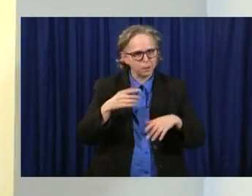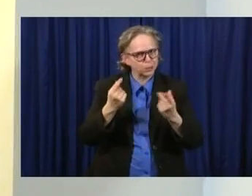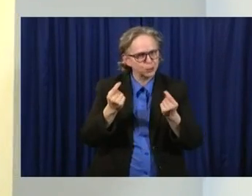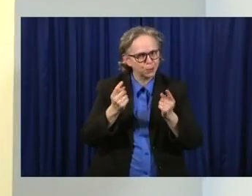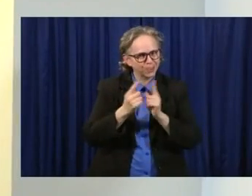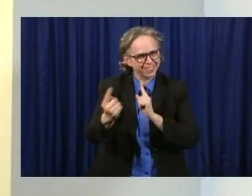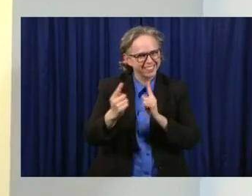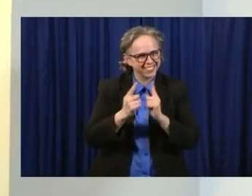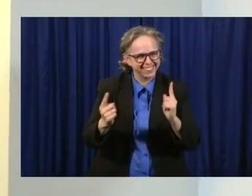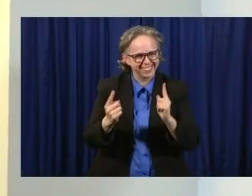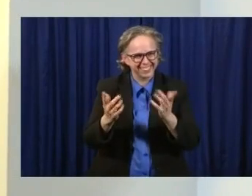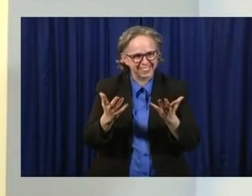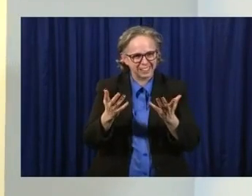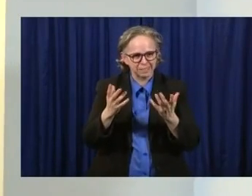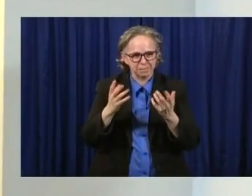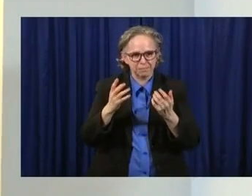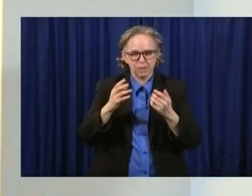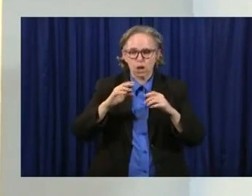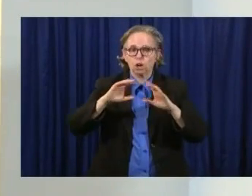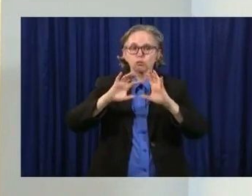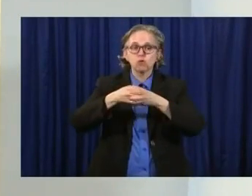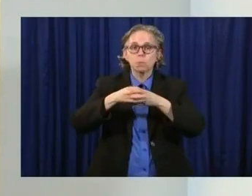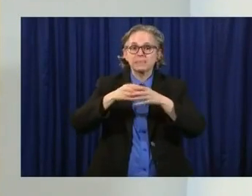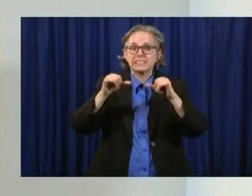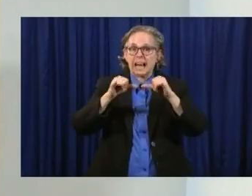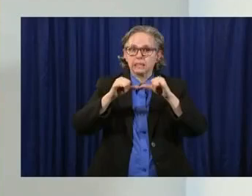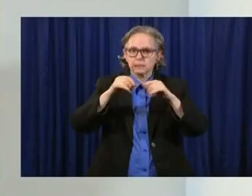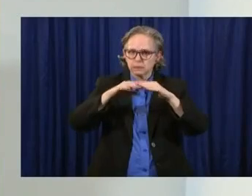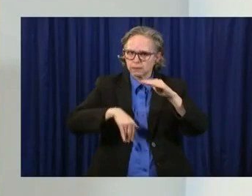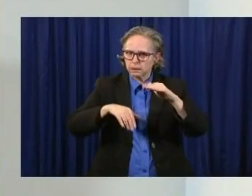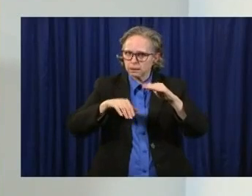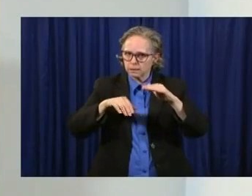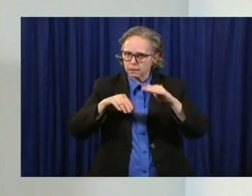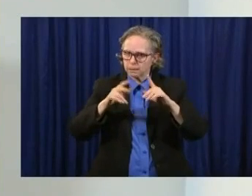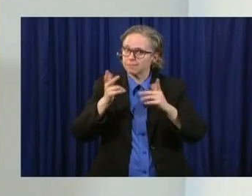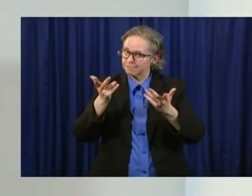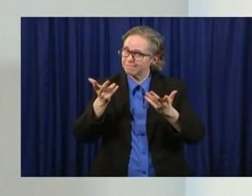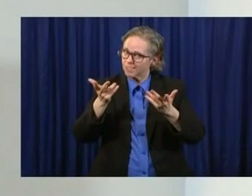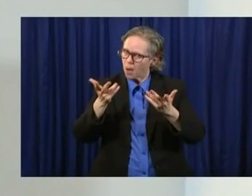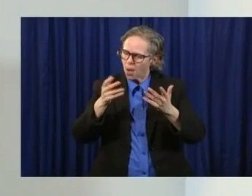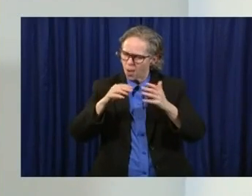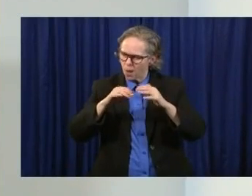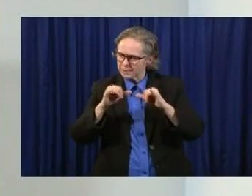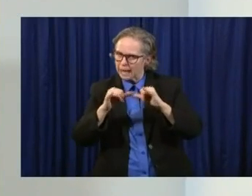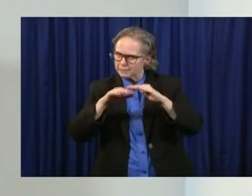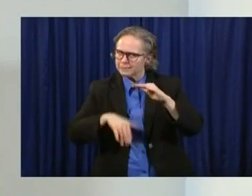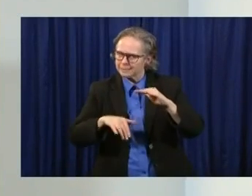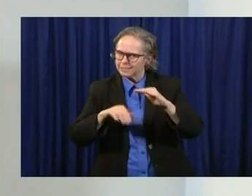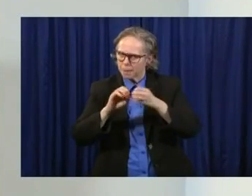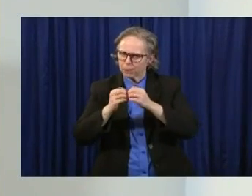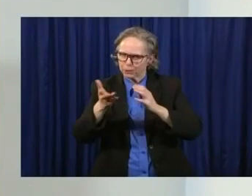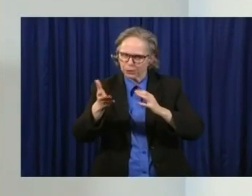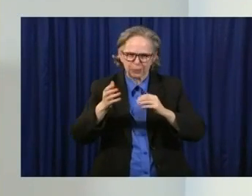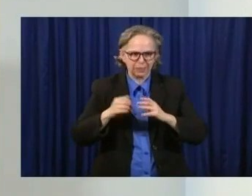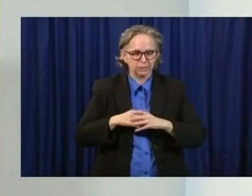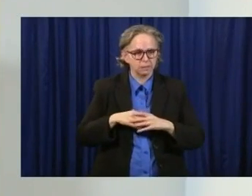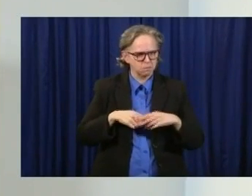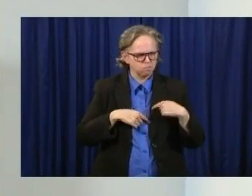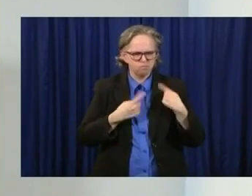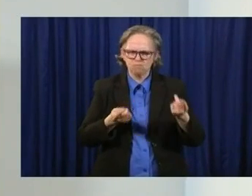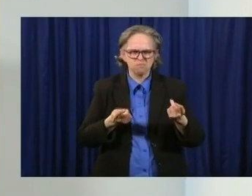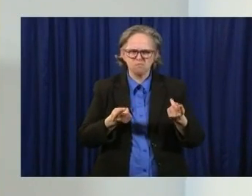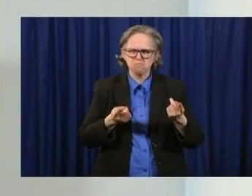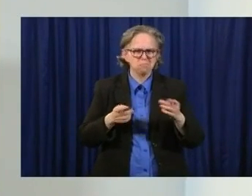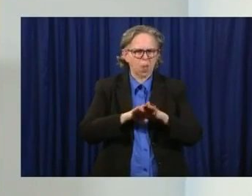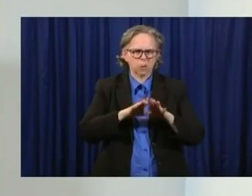group size are then dictate everything after that. So, there's never been a prohibition against marinas operating and people